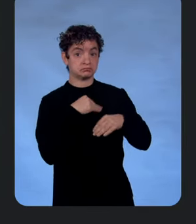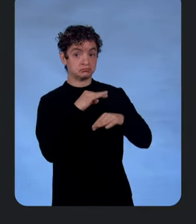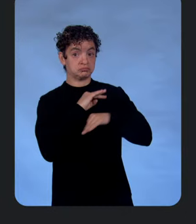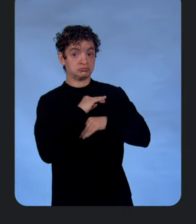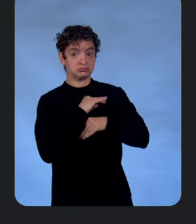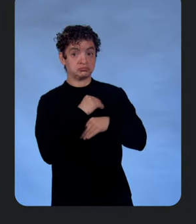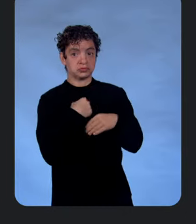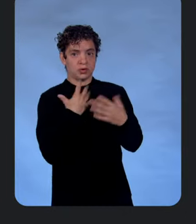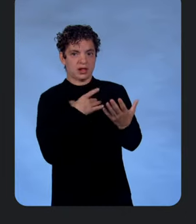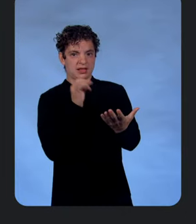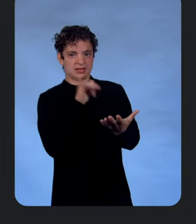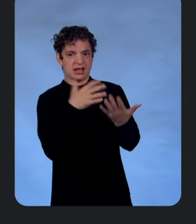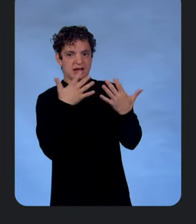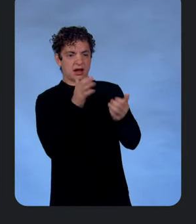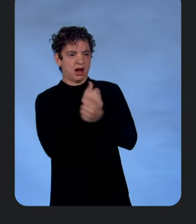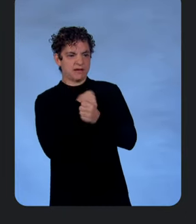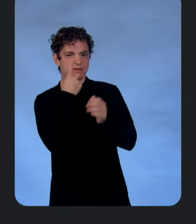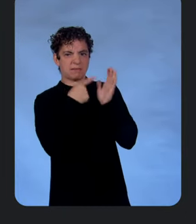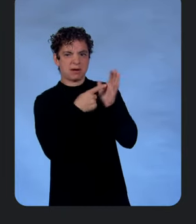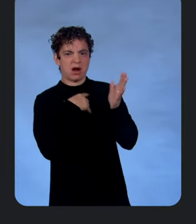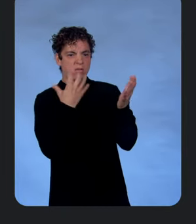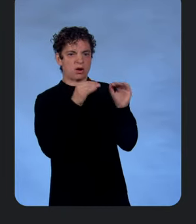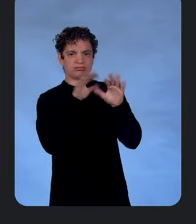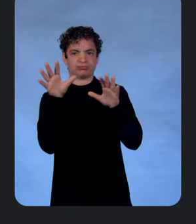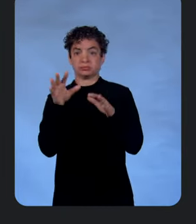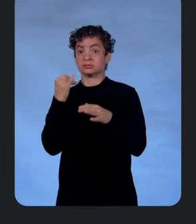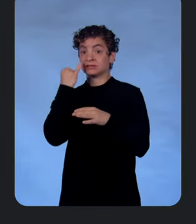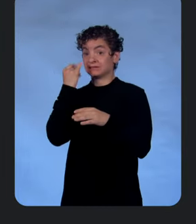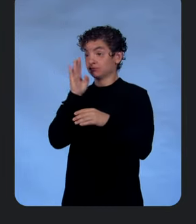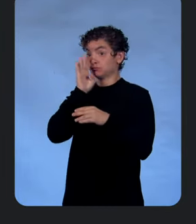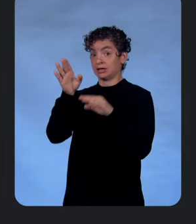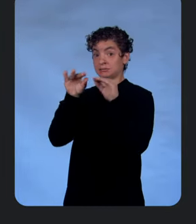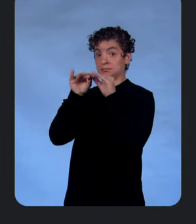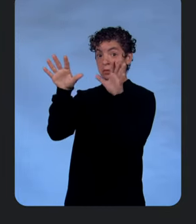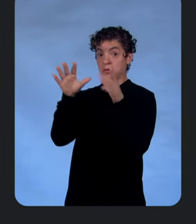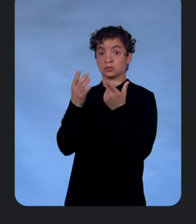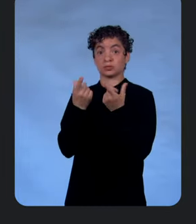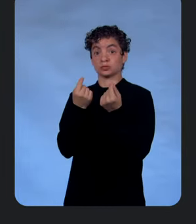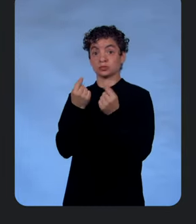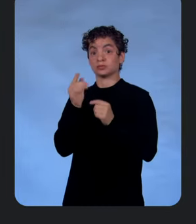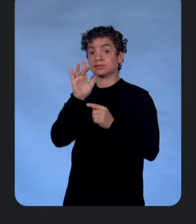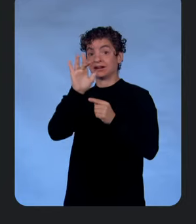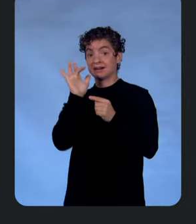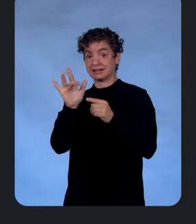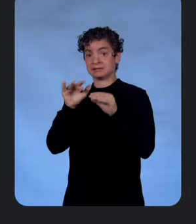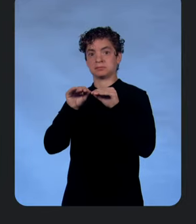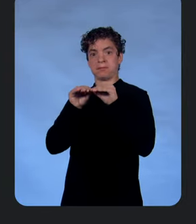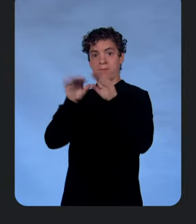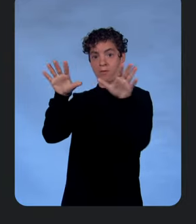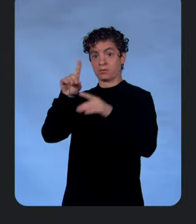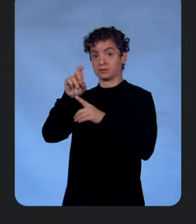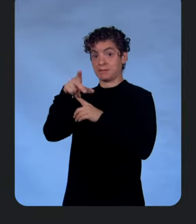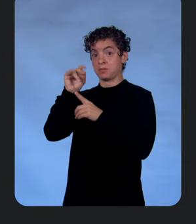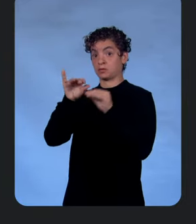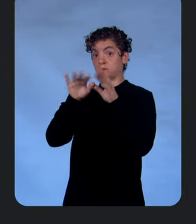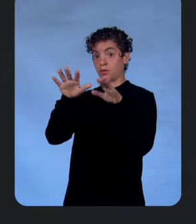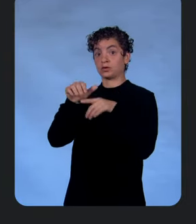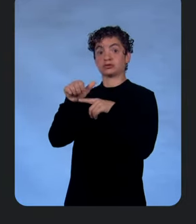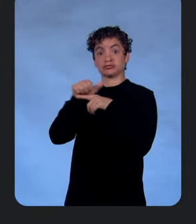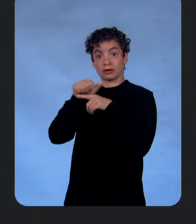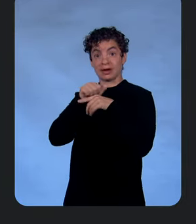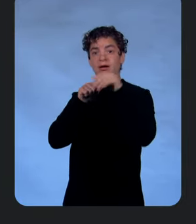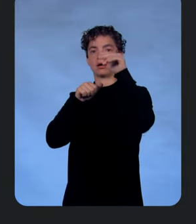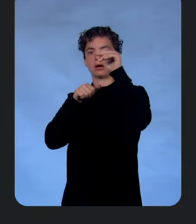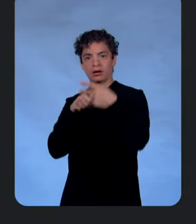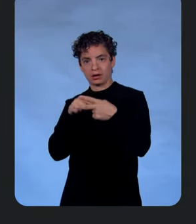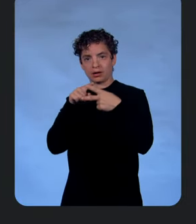it or do anything else? If you directly want to deploy the model we can select deploy next to train, Google Cloud, and then we are provided